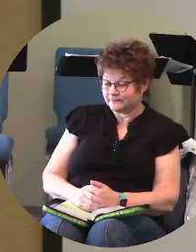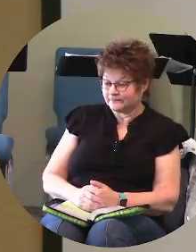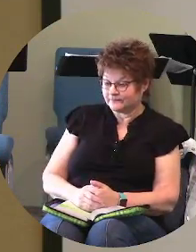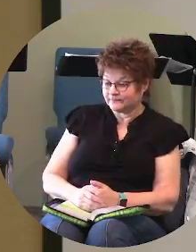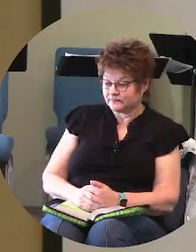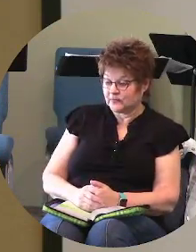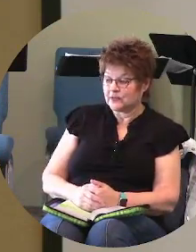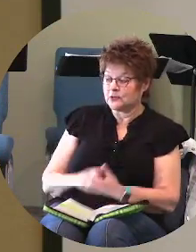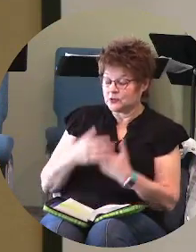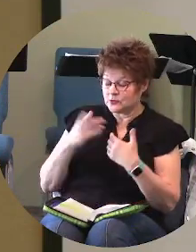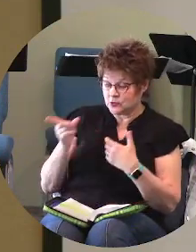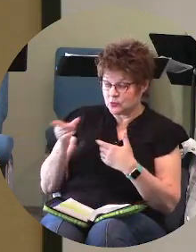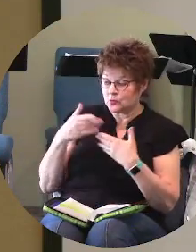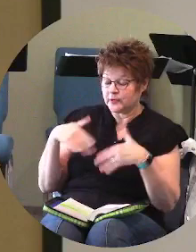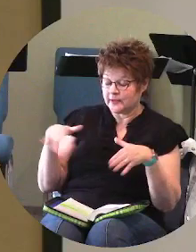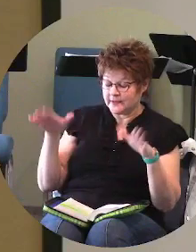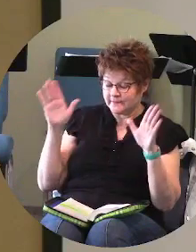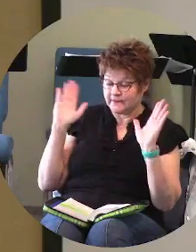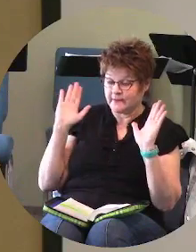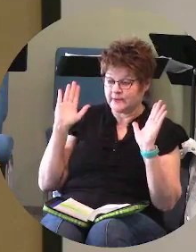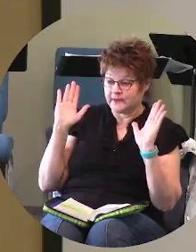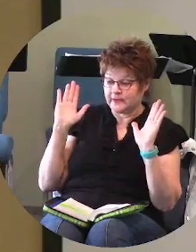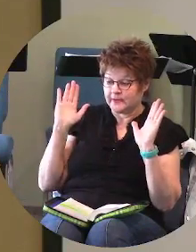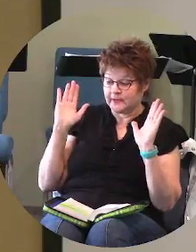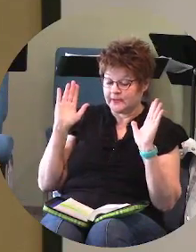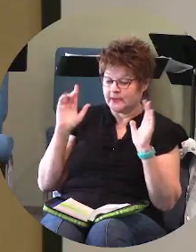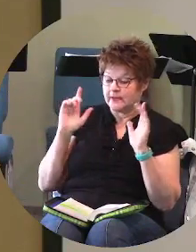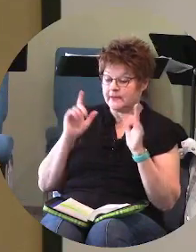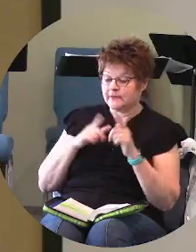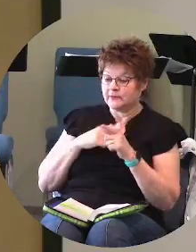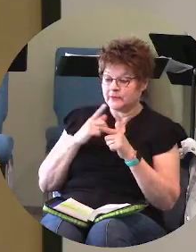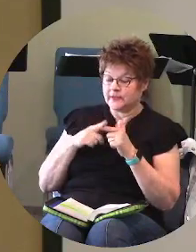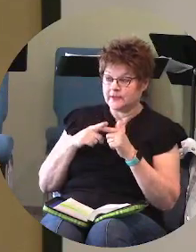you gave up so that you'd get me